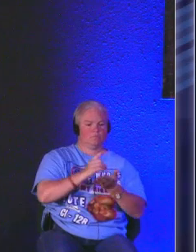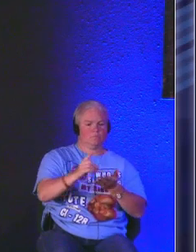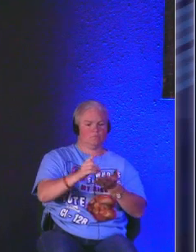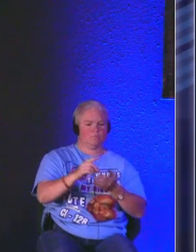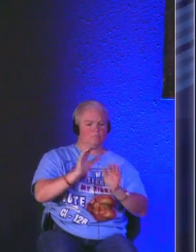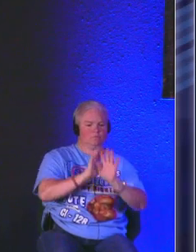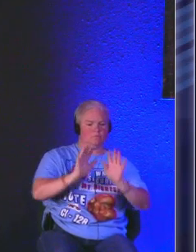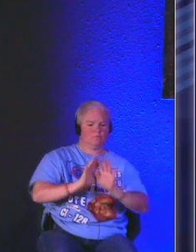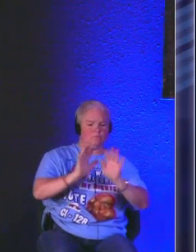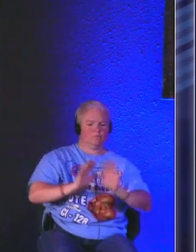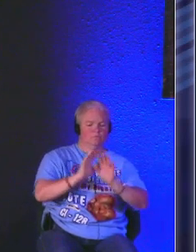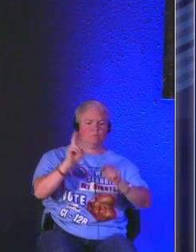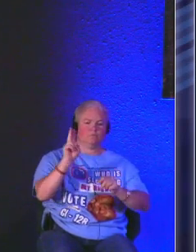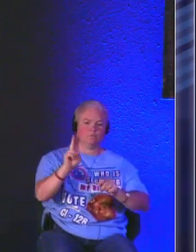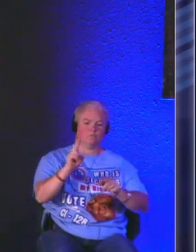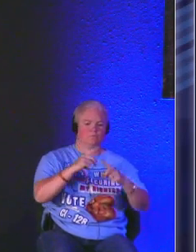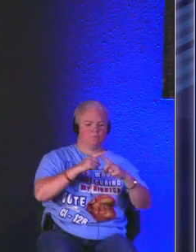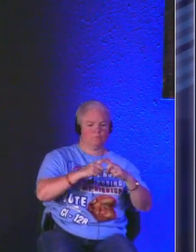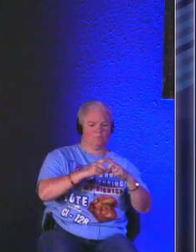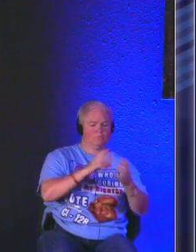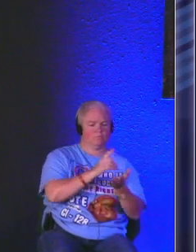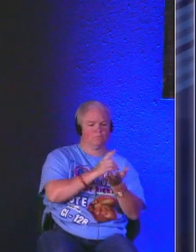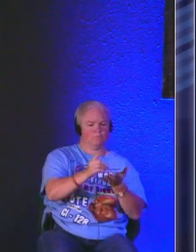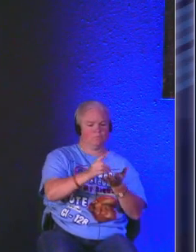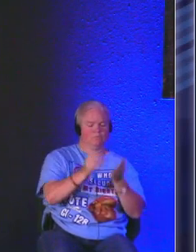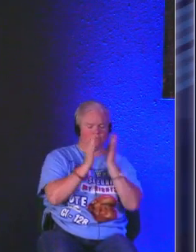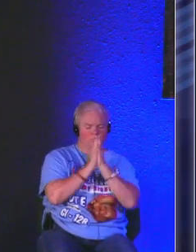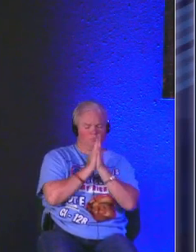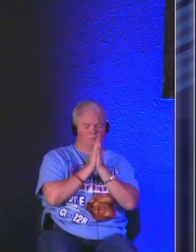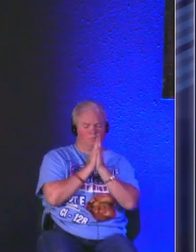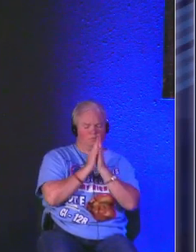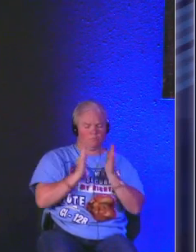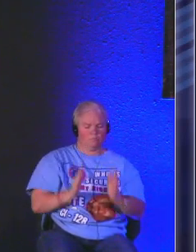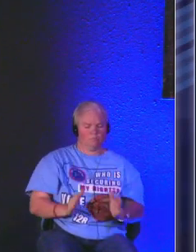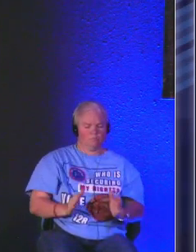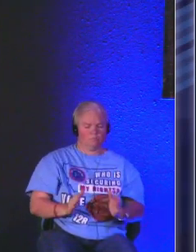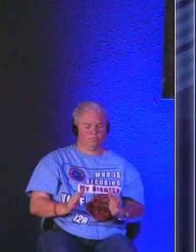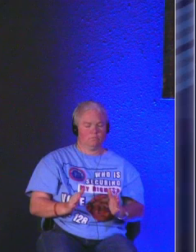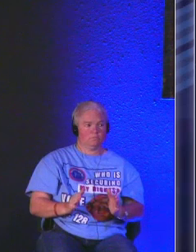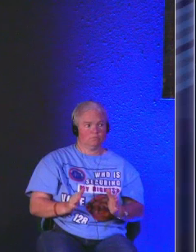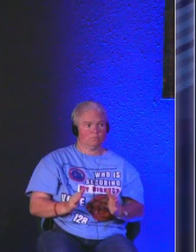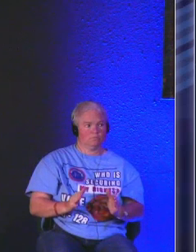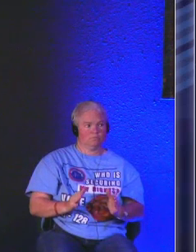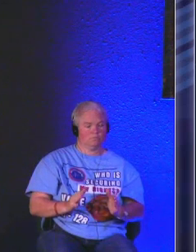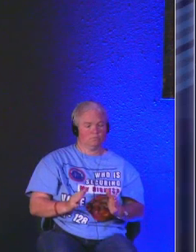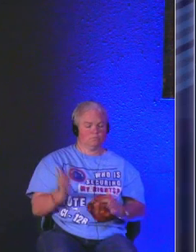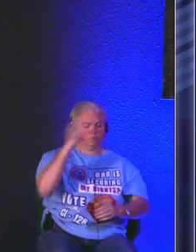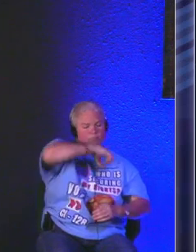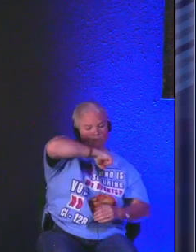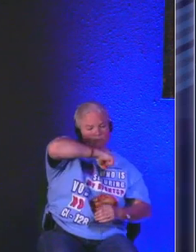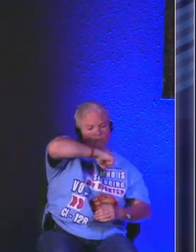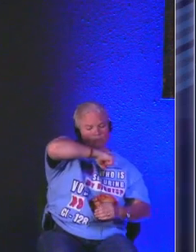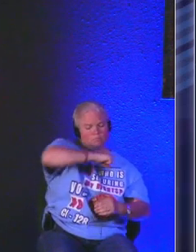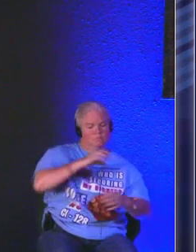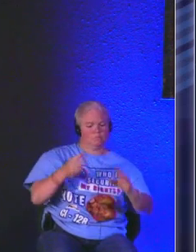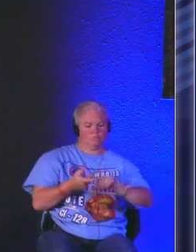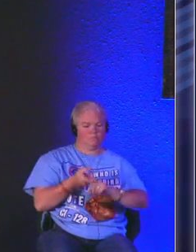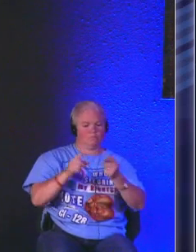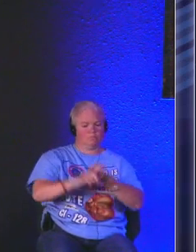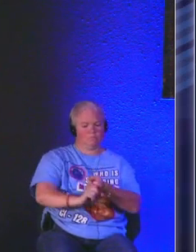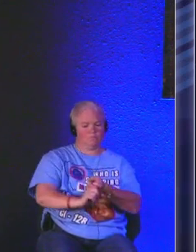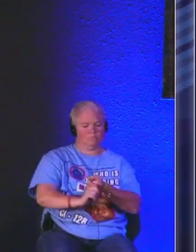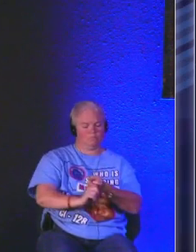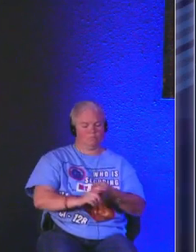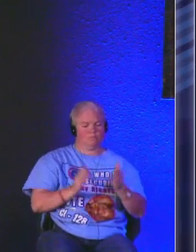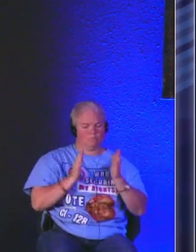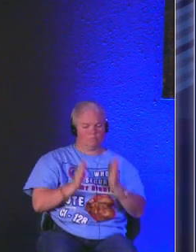we gather here on Sunday two times out of the week you just pray with somebody around you somebody else it could be a stranger it could be a close friend